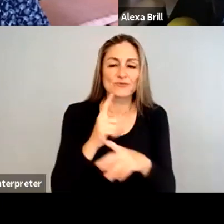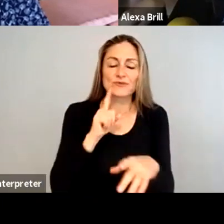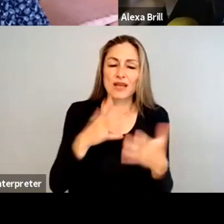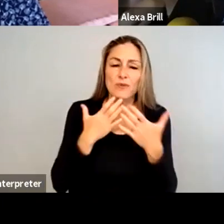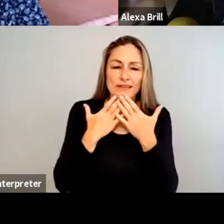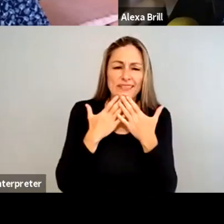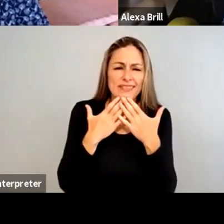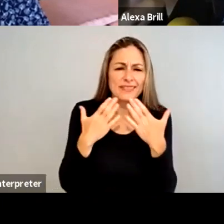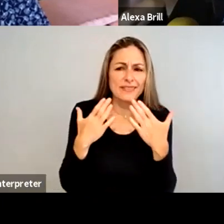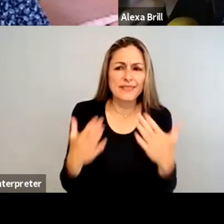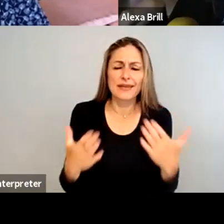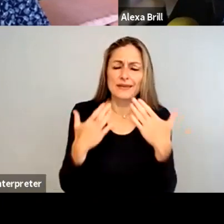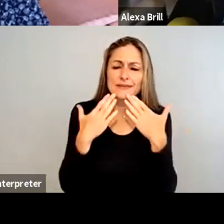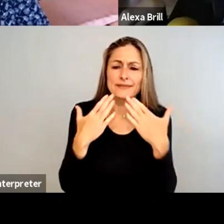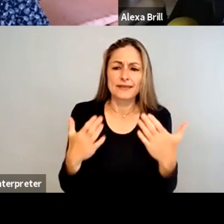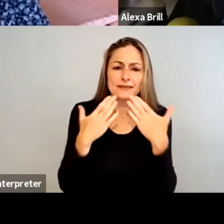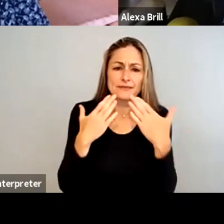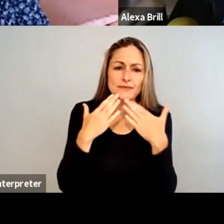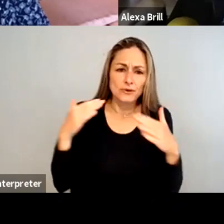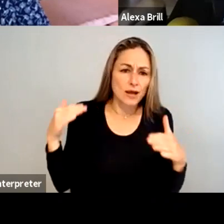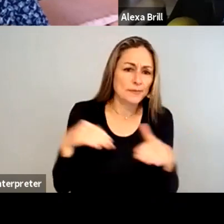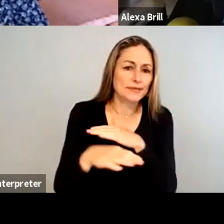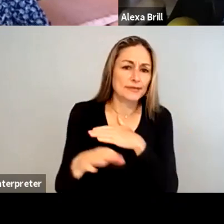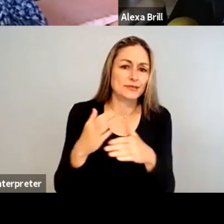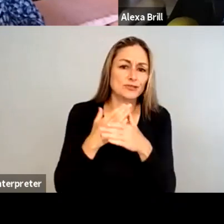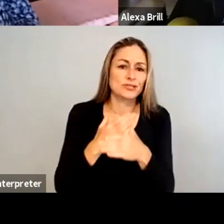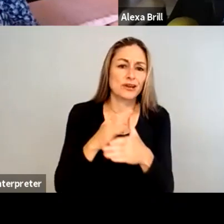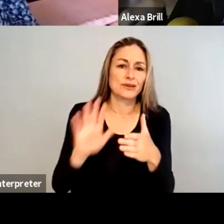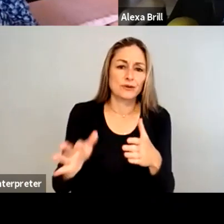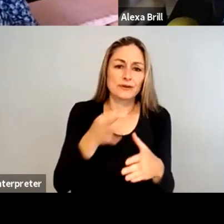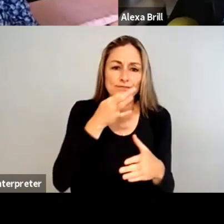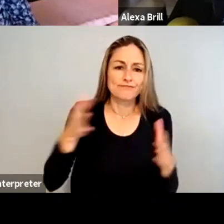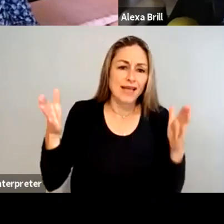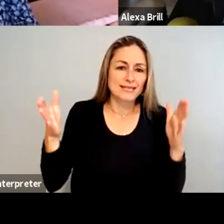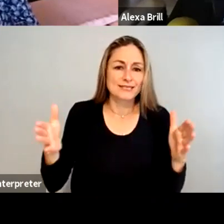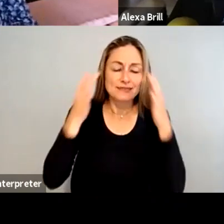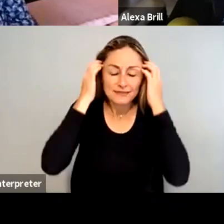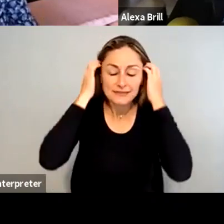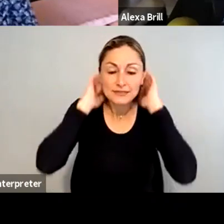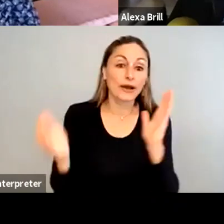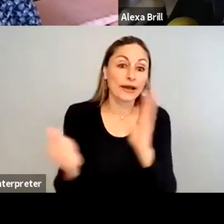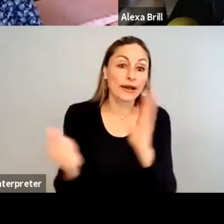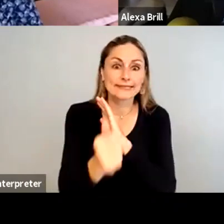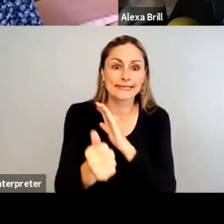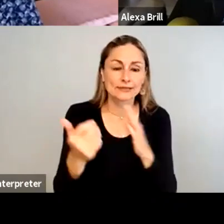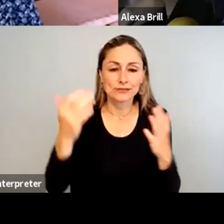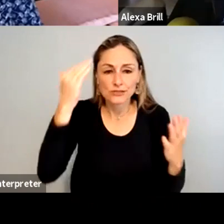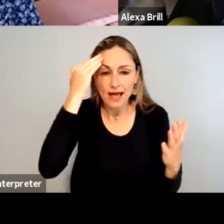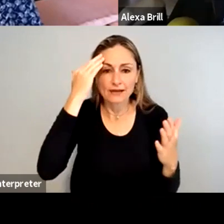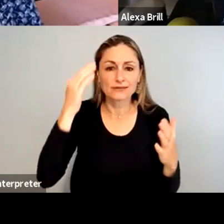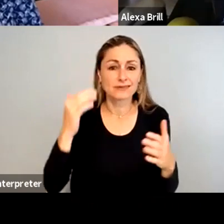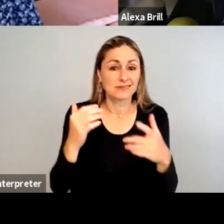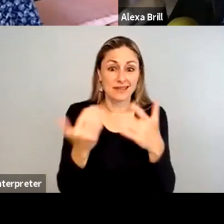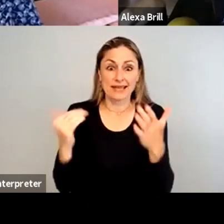heart, Jamie, for coming in and sharing your expertise. it's been my pleasure. And I want to thank again, disability pride